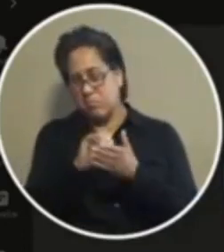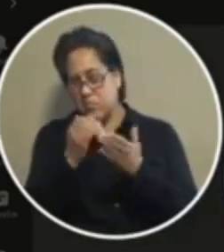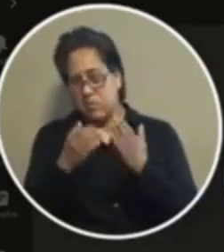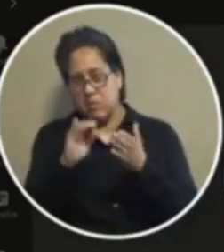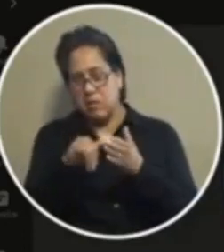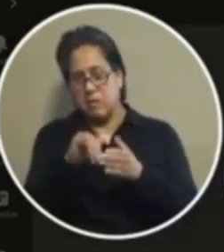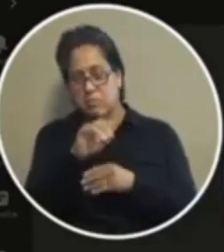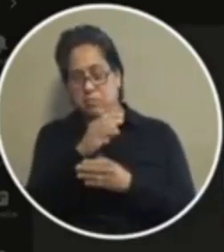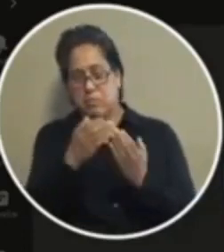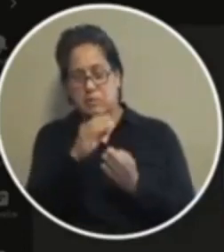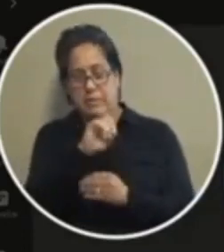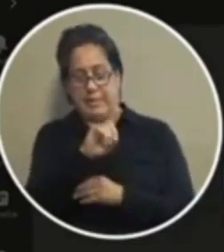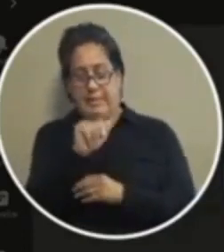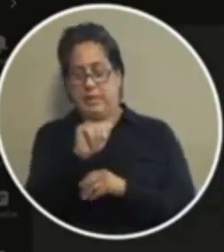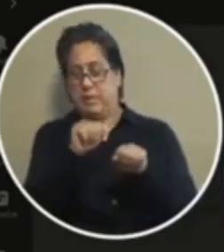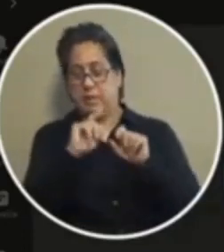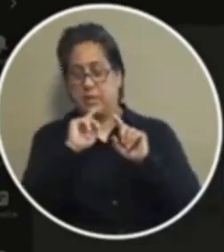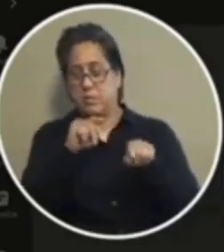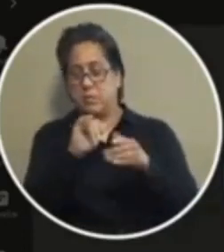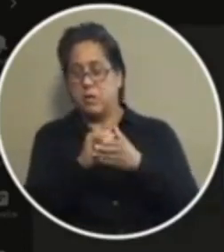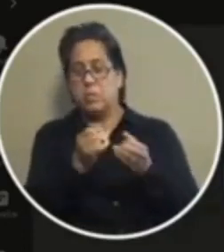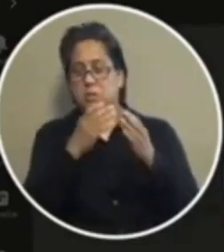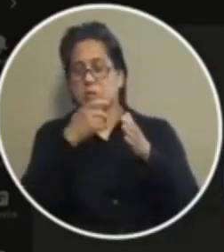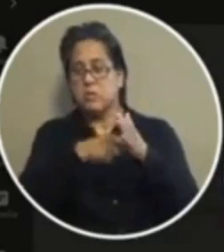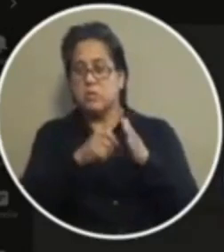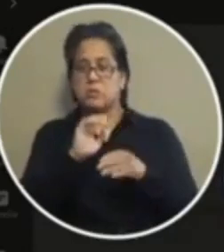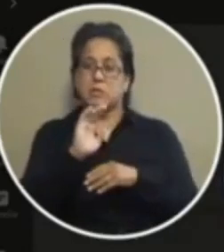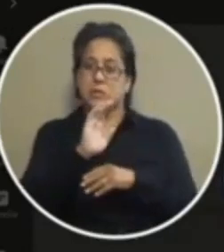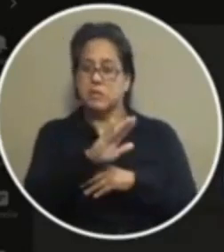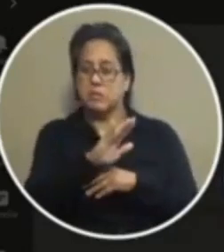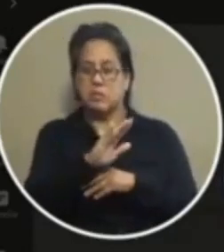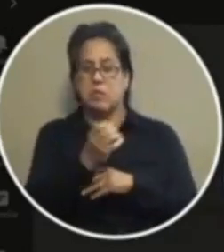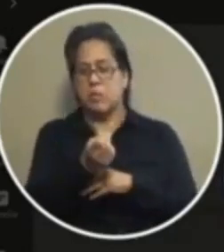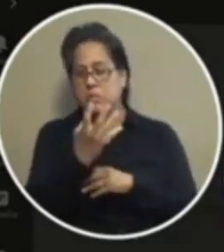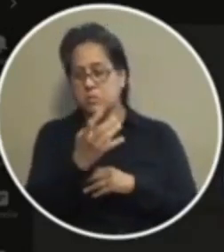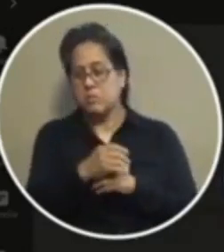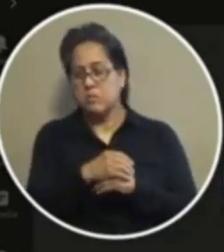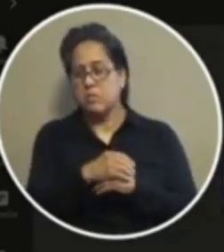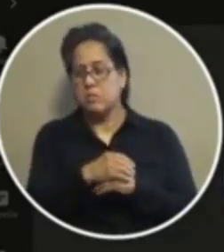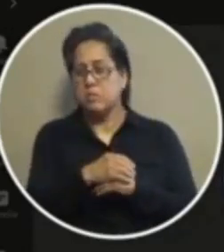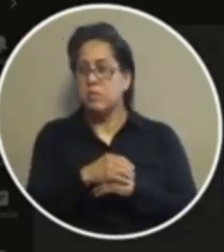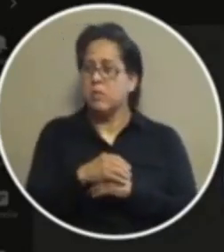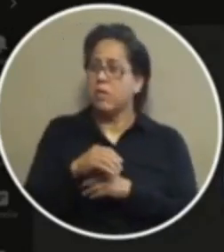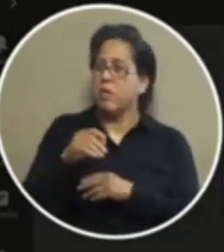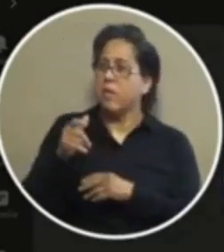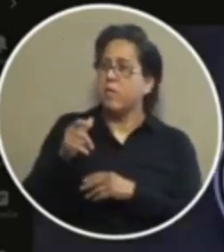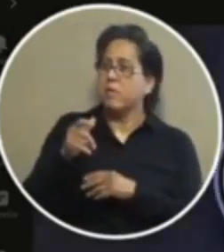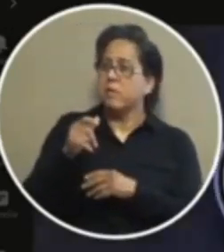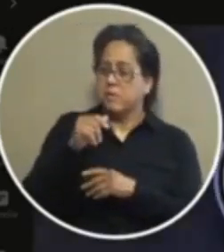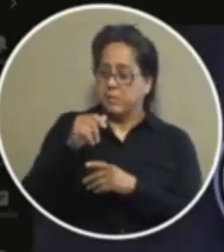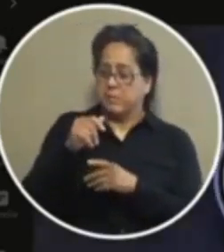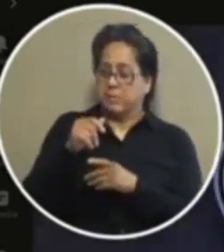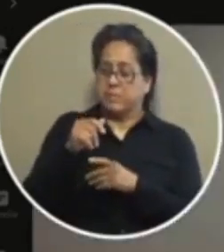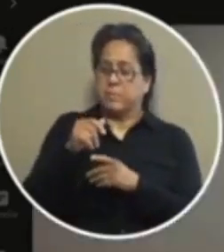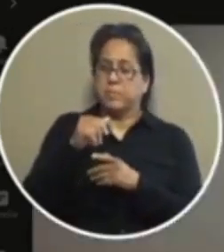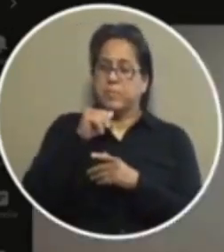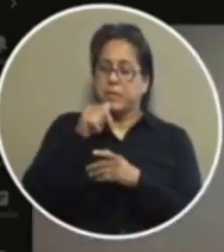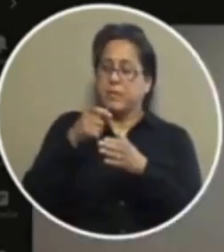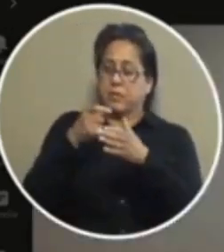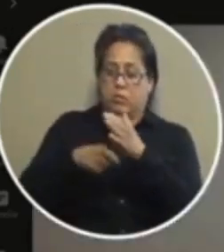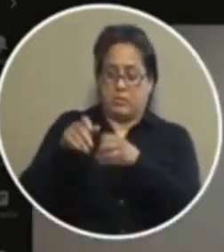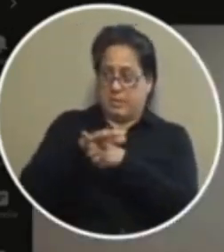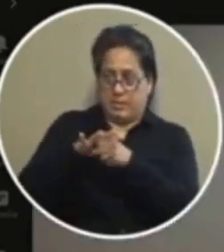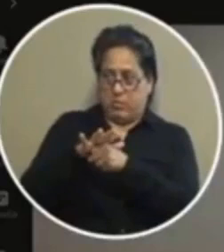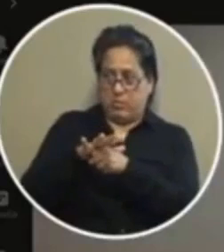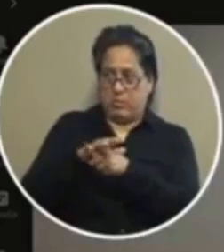district attorney i meant sparse can answer that the cost on his end what would it be well it's not going to cost the county more where it'll cost